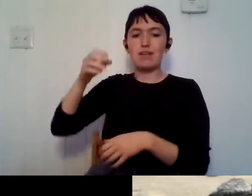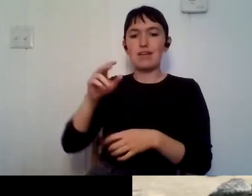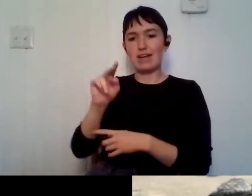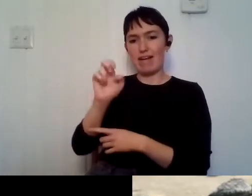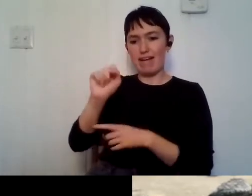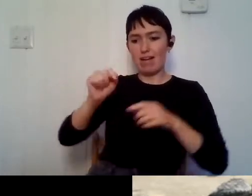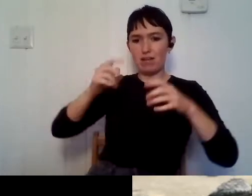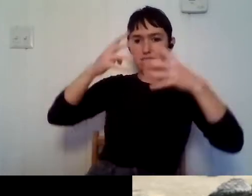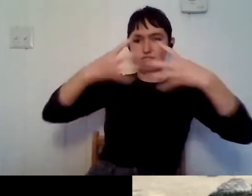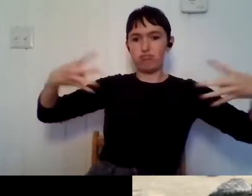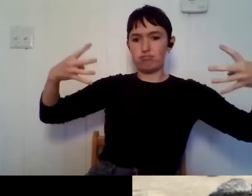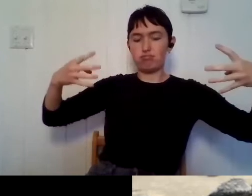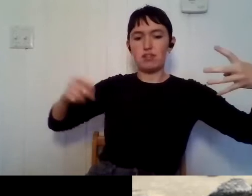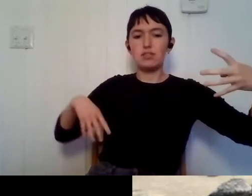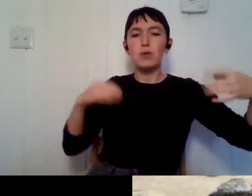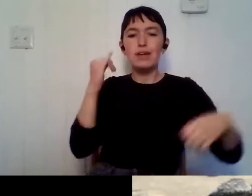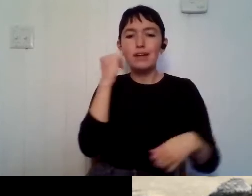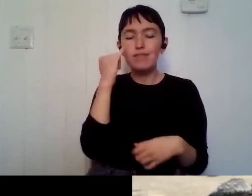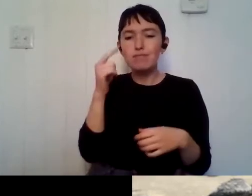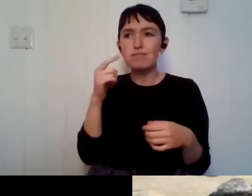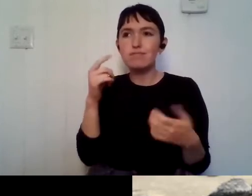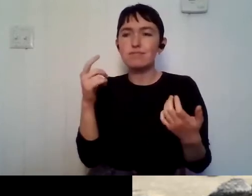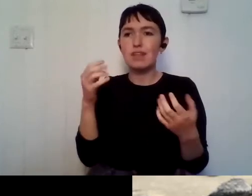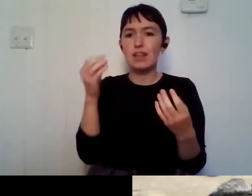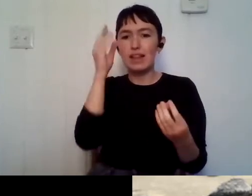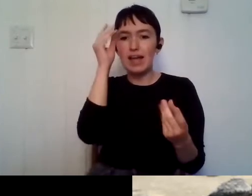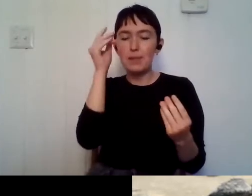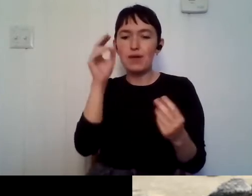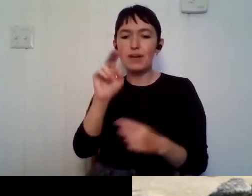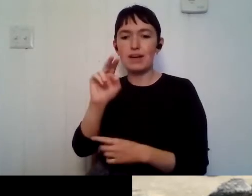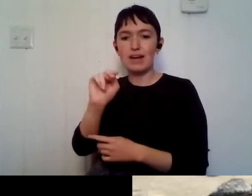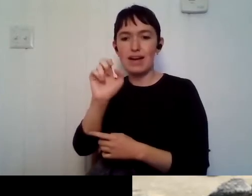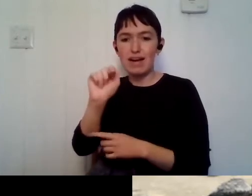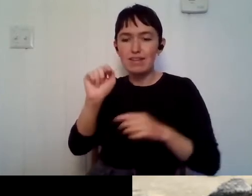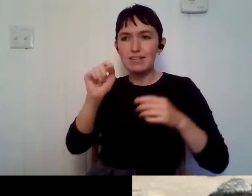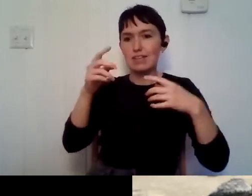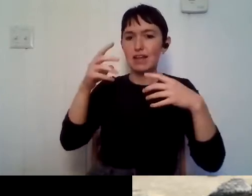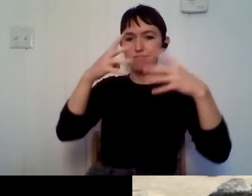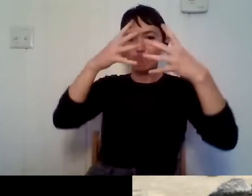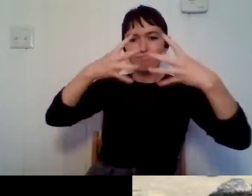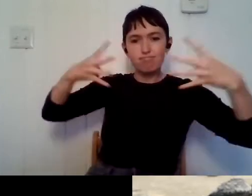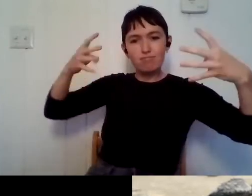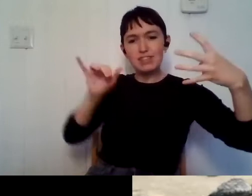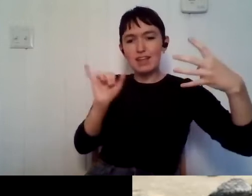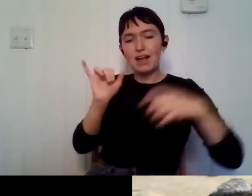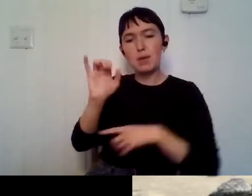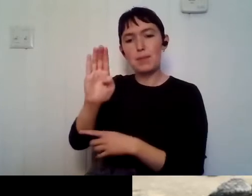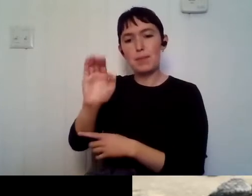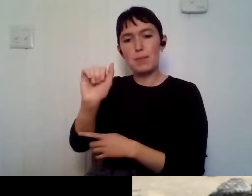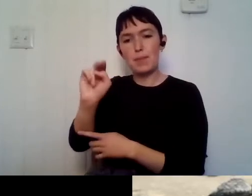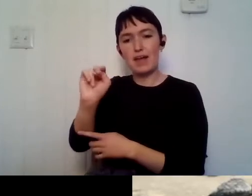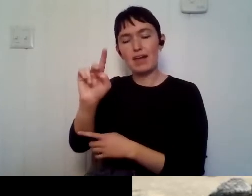almost want to picture a badminton net, but thinner and taller and droopier. Um, but like, it's kind of what it looks like. And